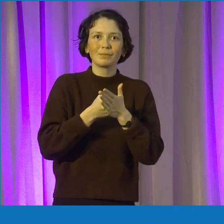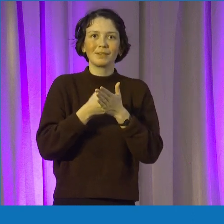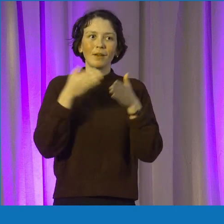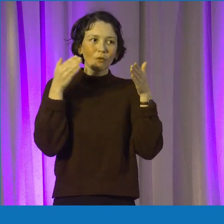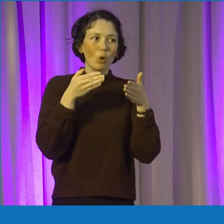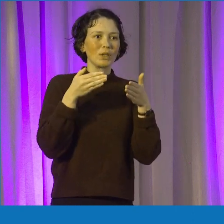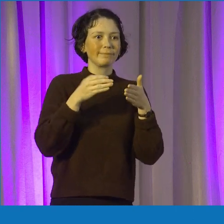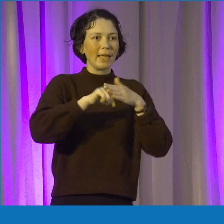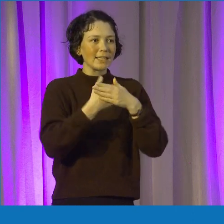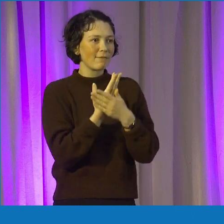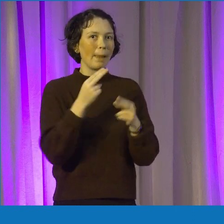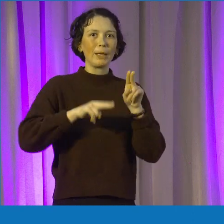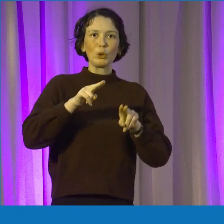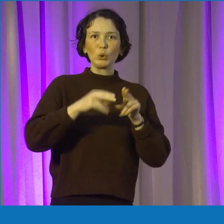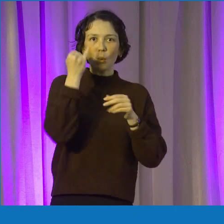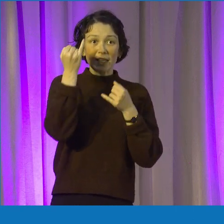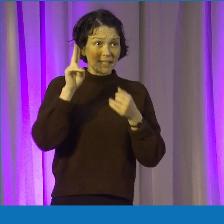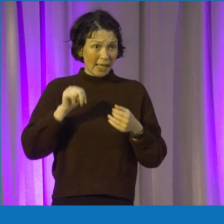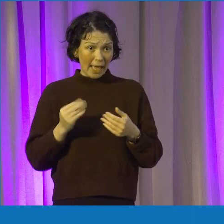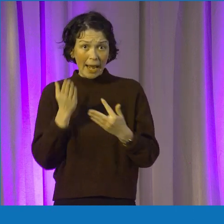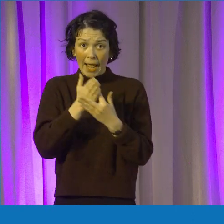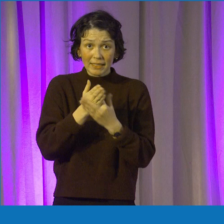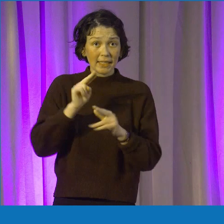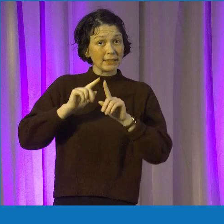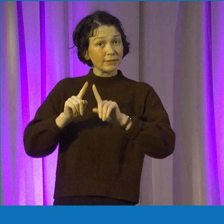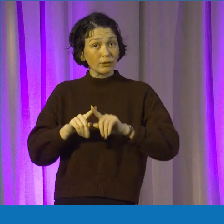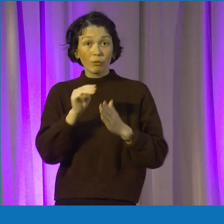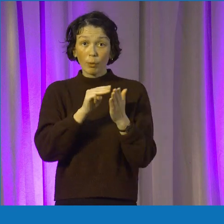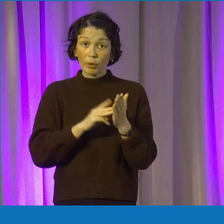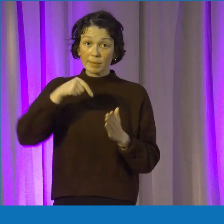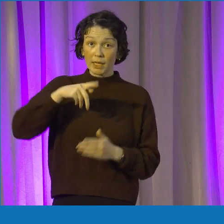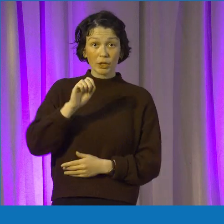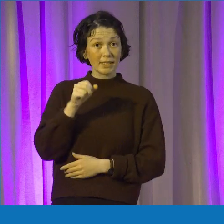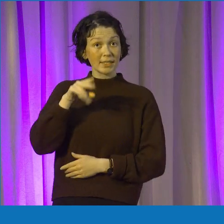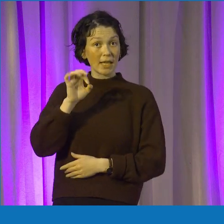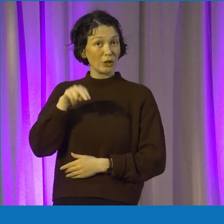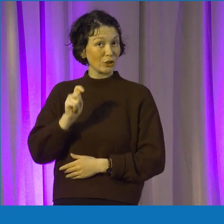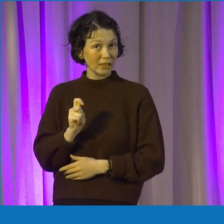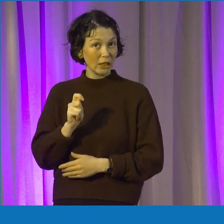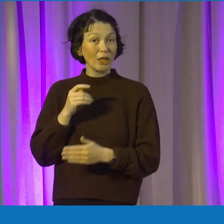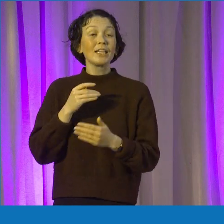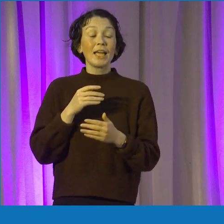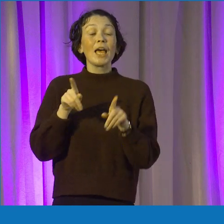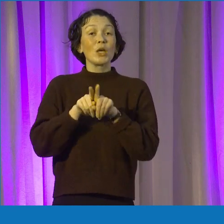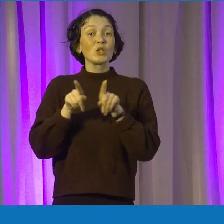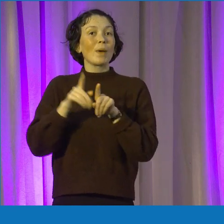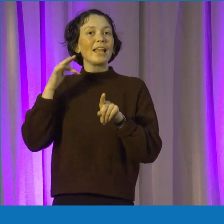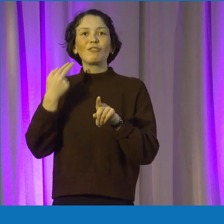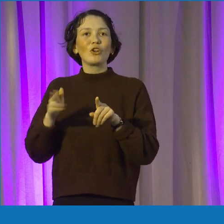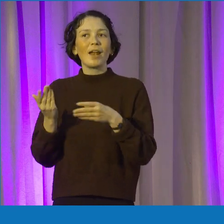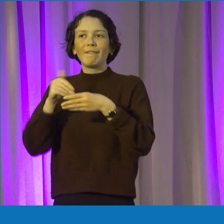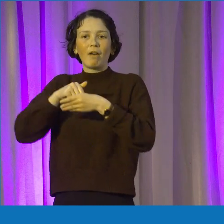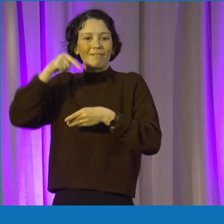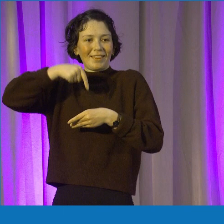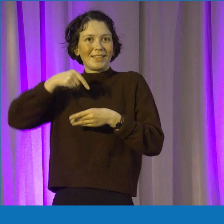and maybe go into the various programs that we have here. But for those who aren't necessarily on a program directly, another thing we've just kicked off is the Tangent TV.